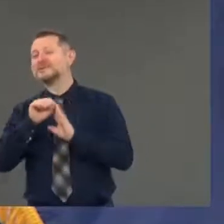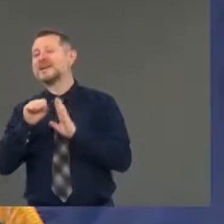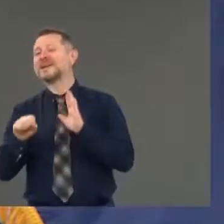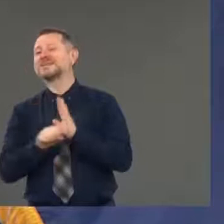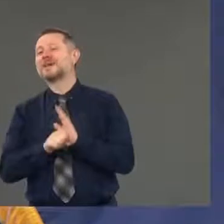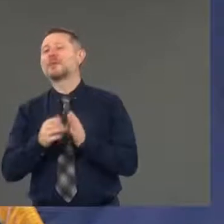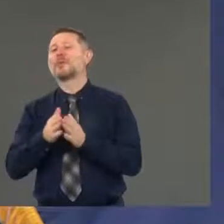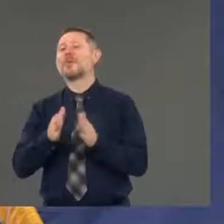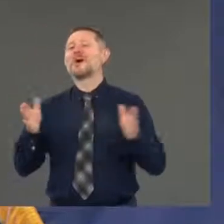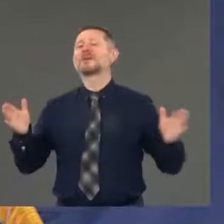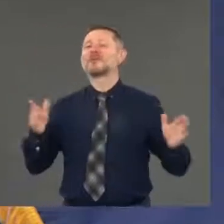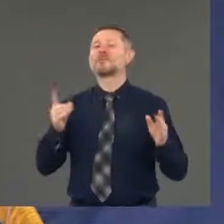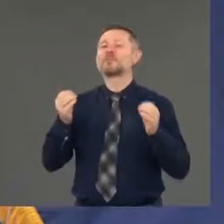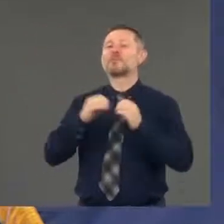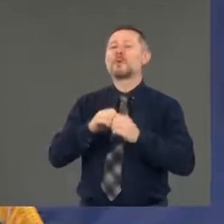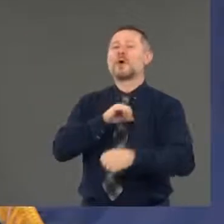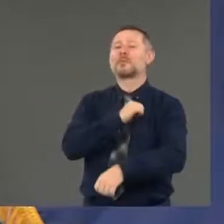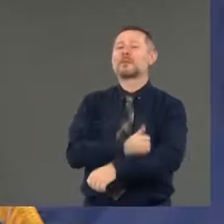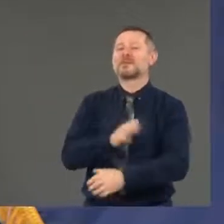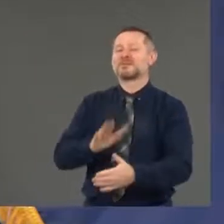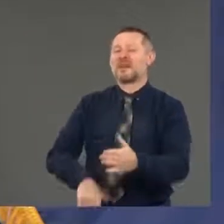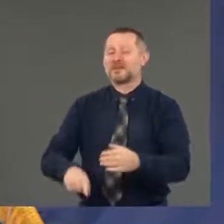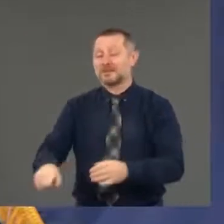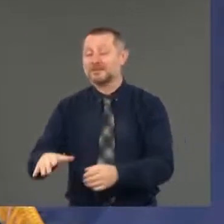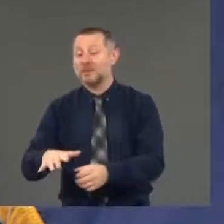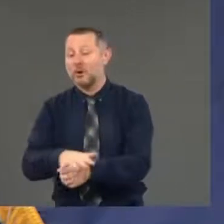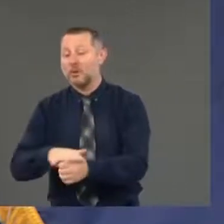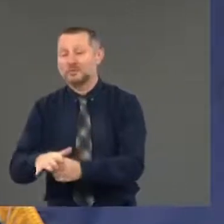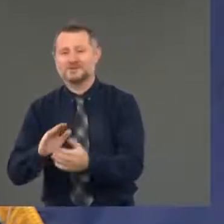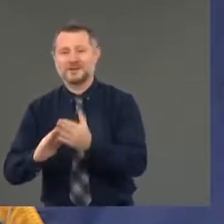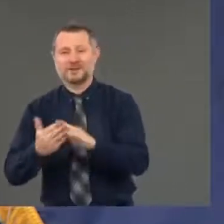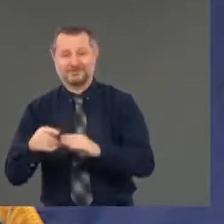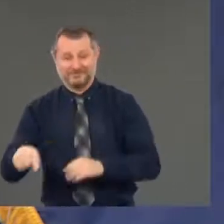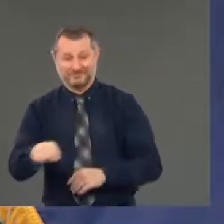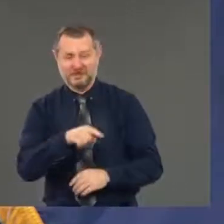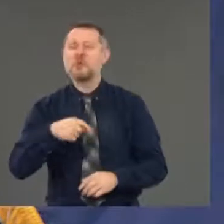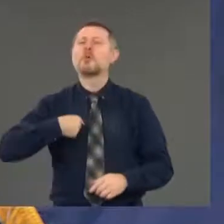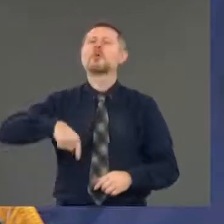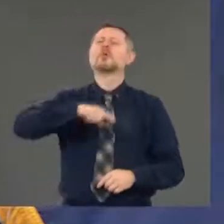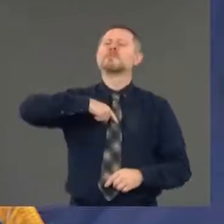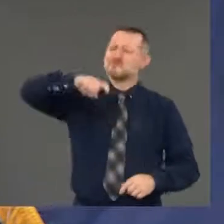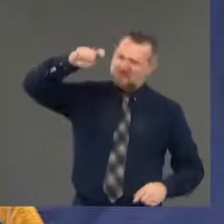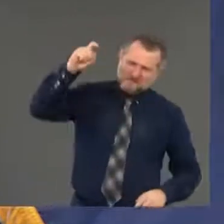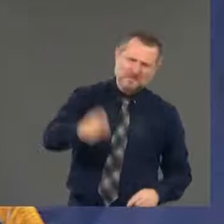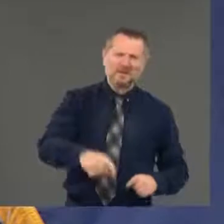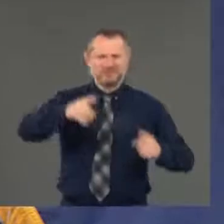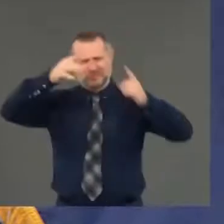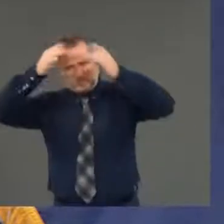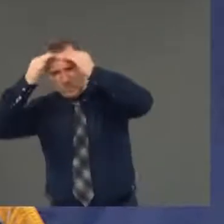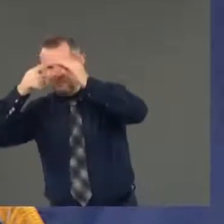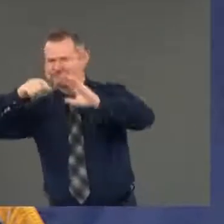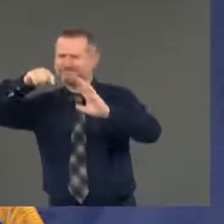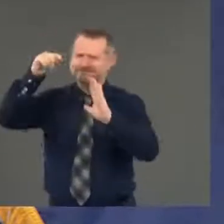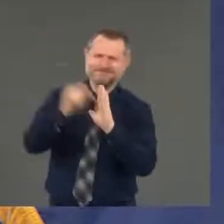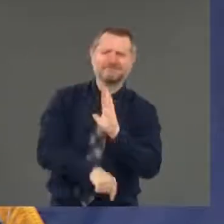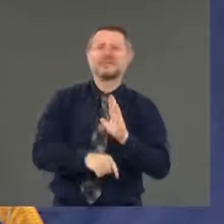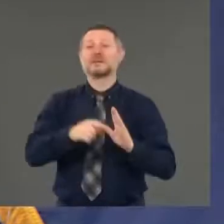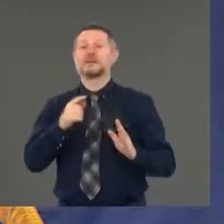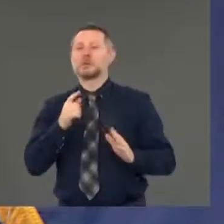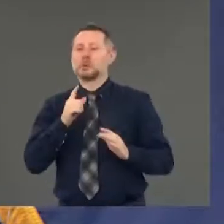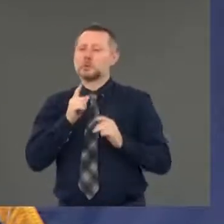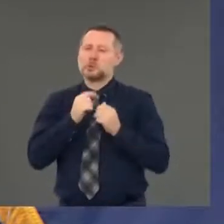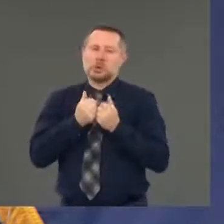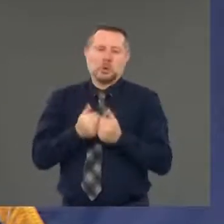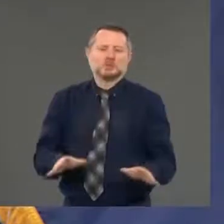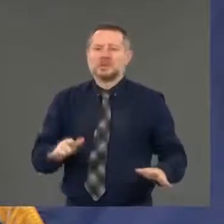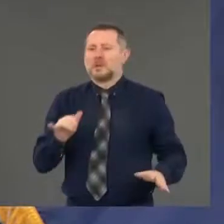But this has got to be thoughtful and smart and deep. Don't lose the moment and the opportunity